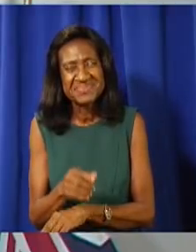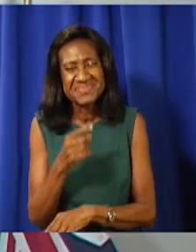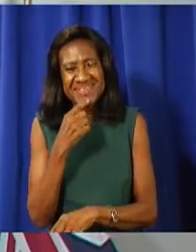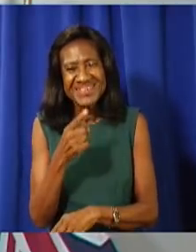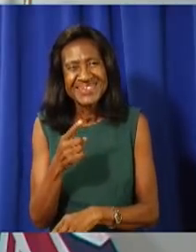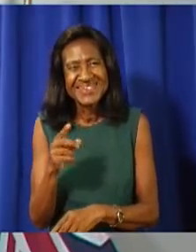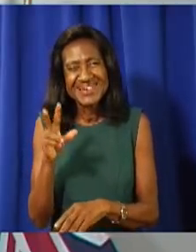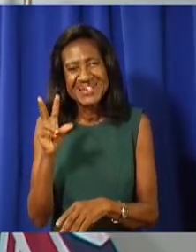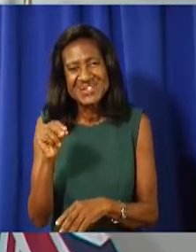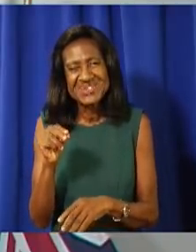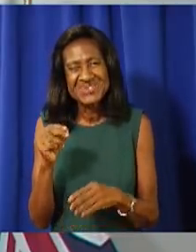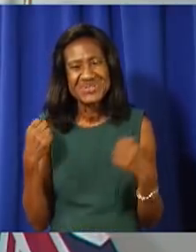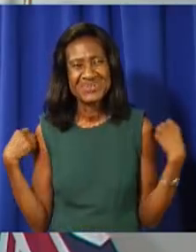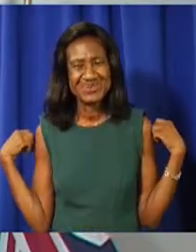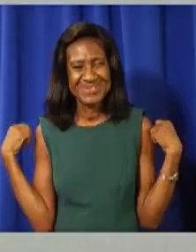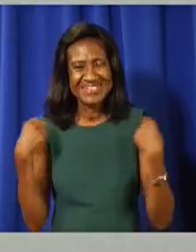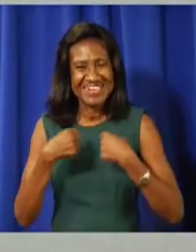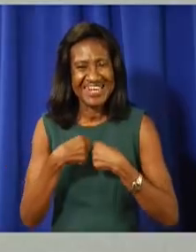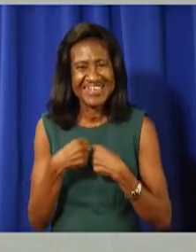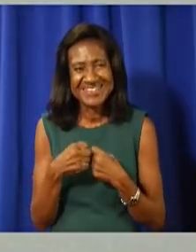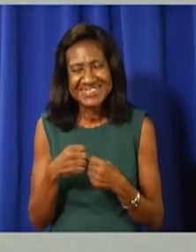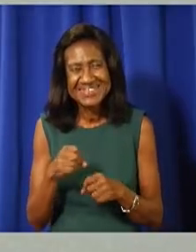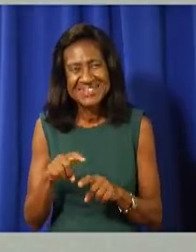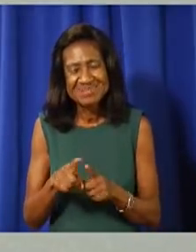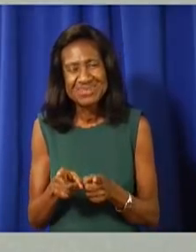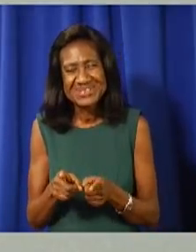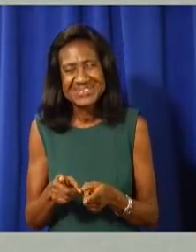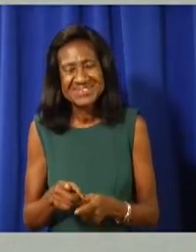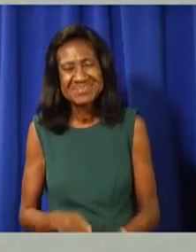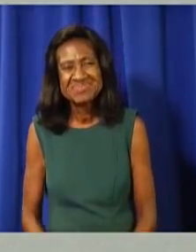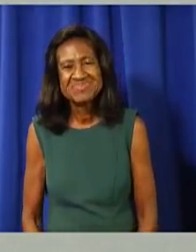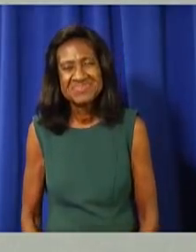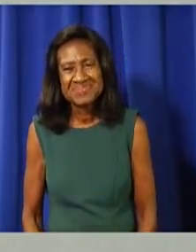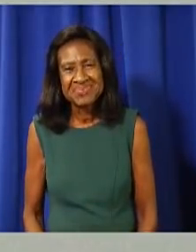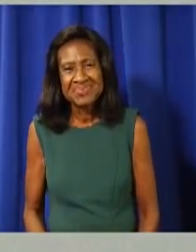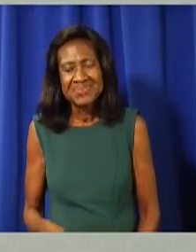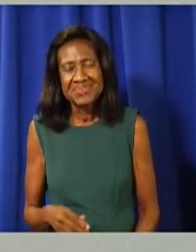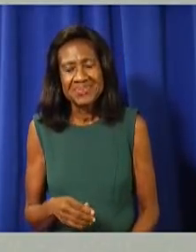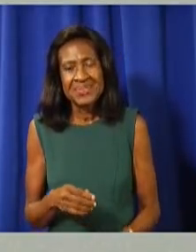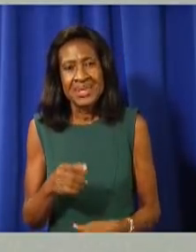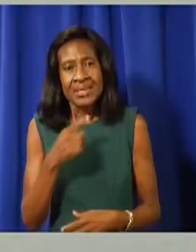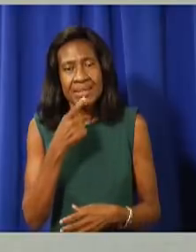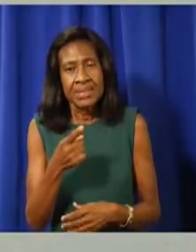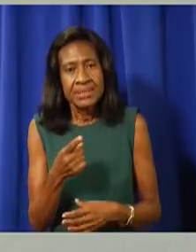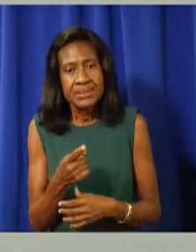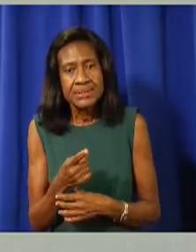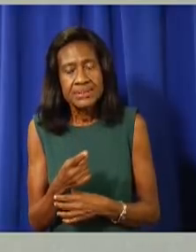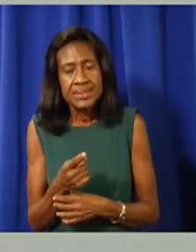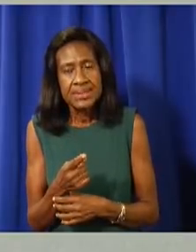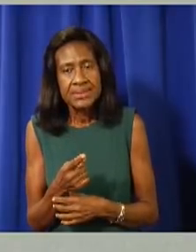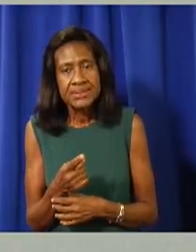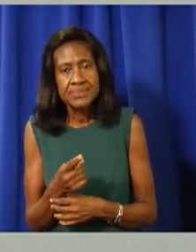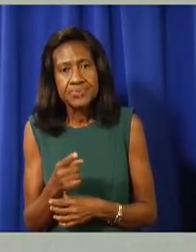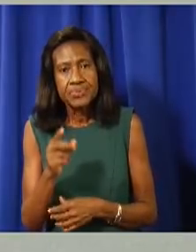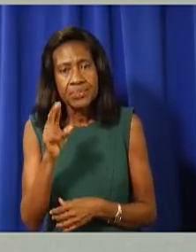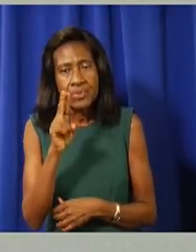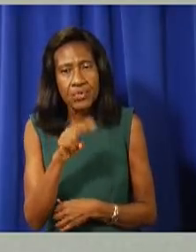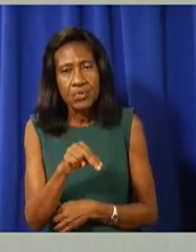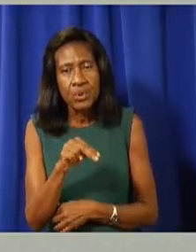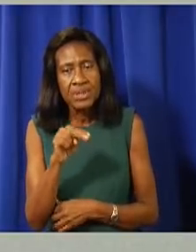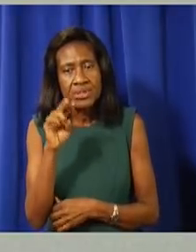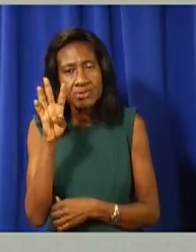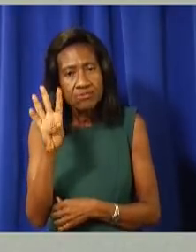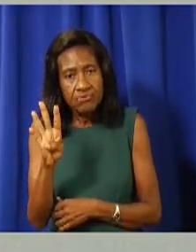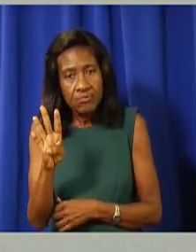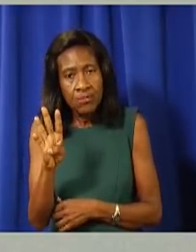turtle tie on, if you can see more clearly. sir. I do recognise, like the Premier, that the 24 Covid